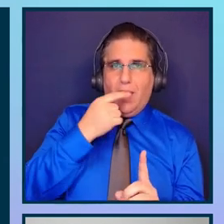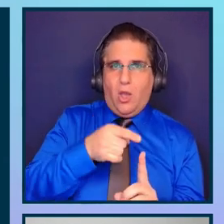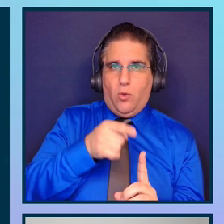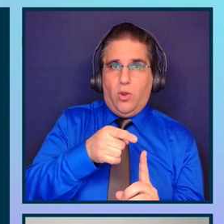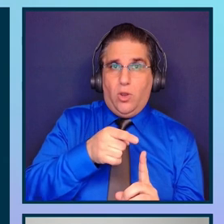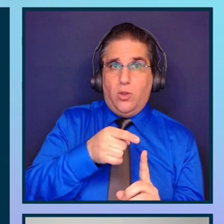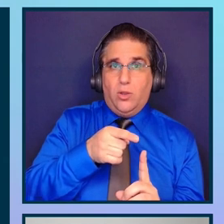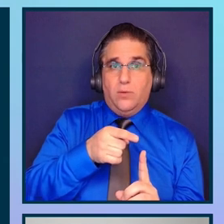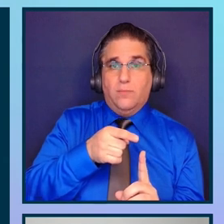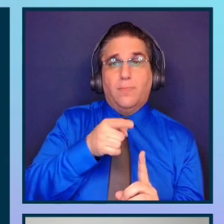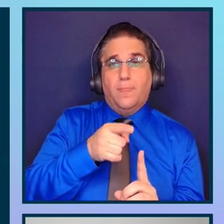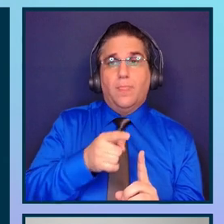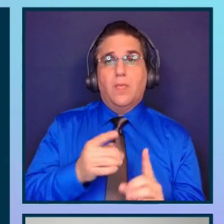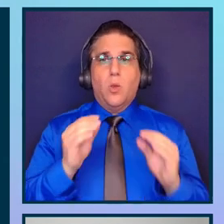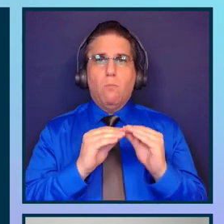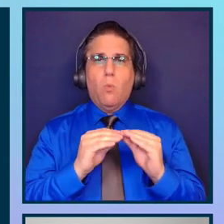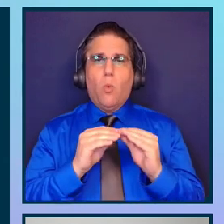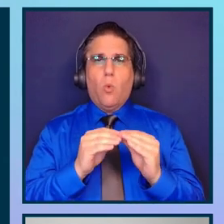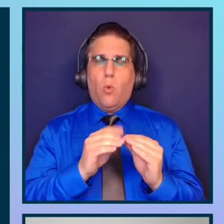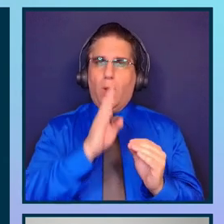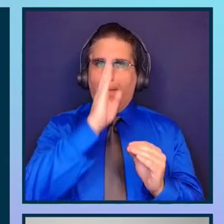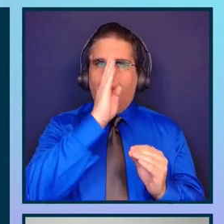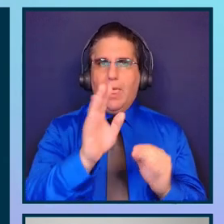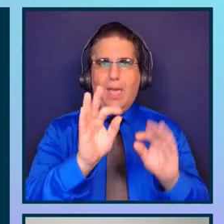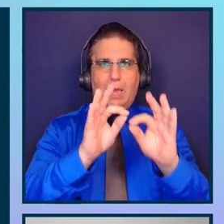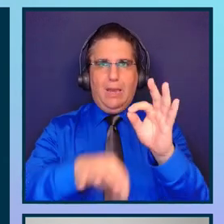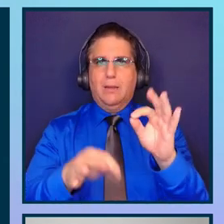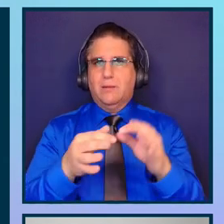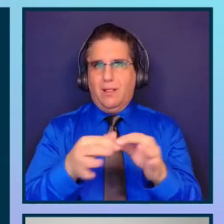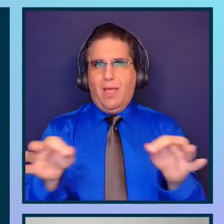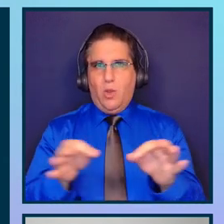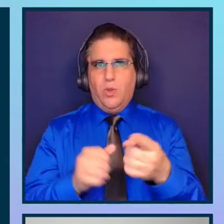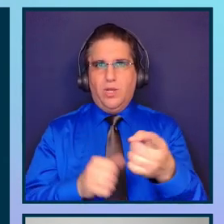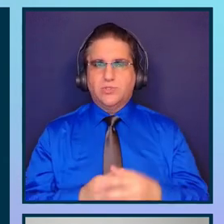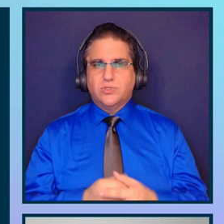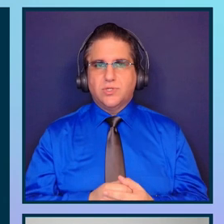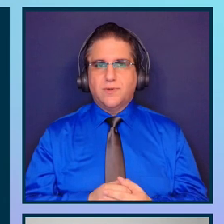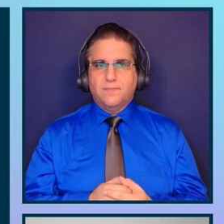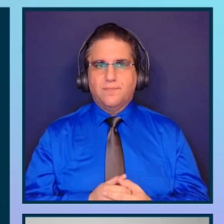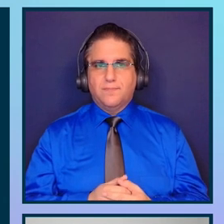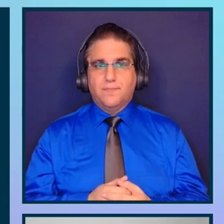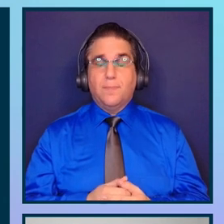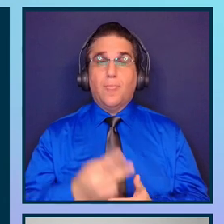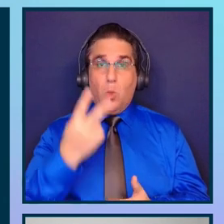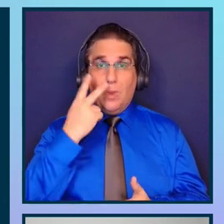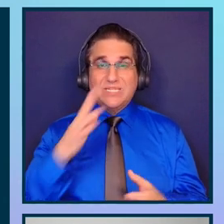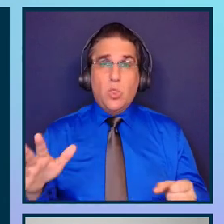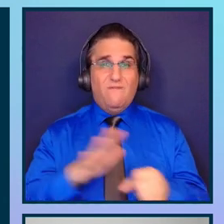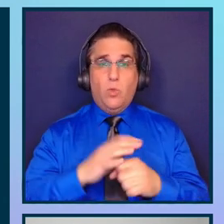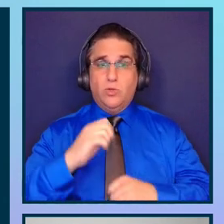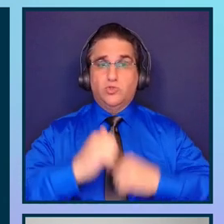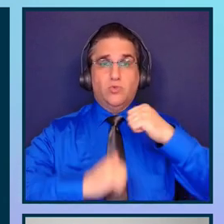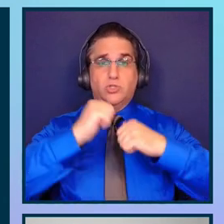more plain language. We can see the whole structure of the DOM